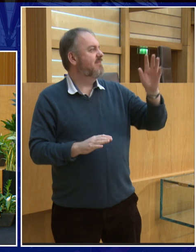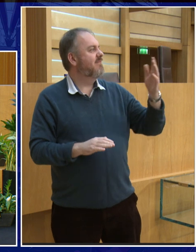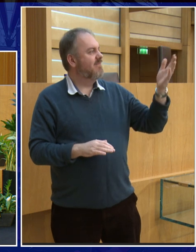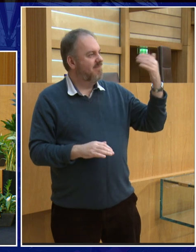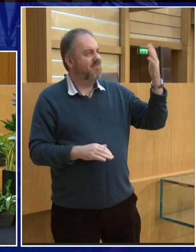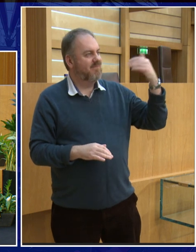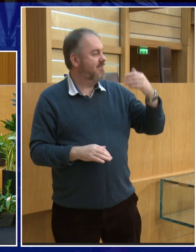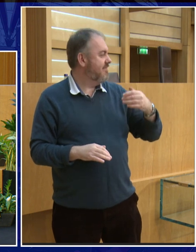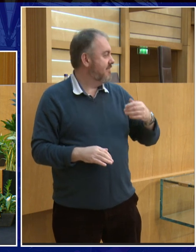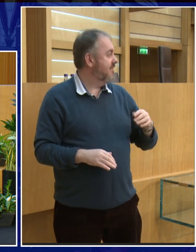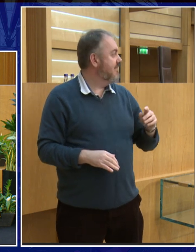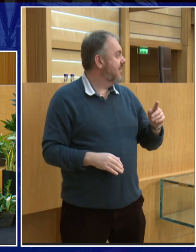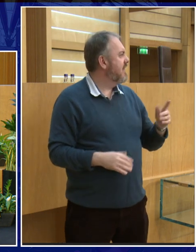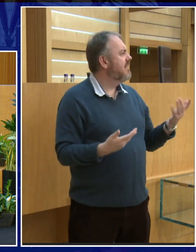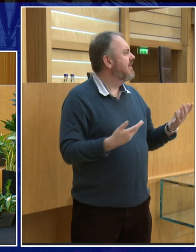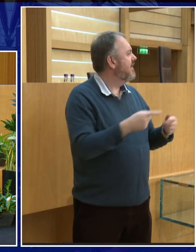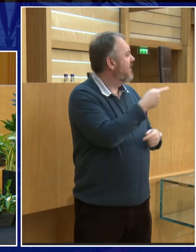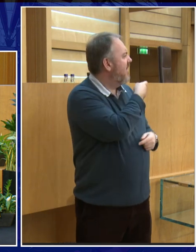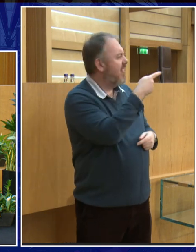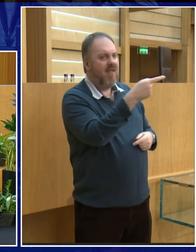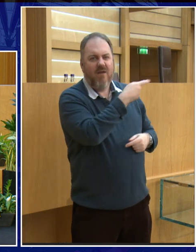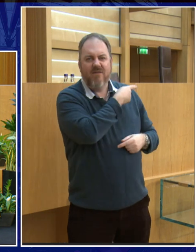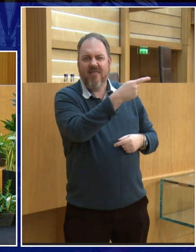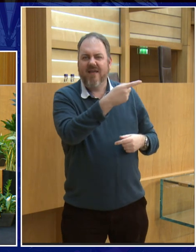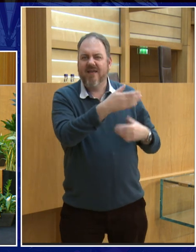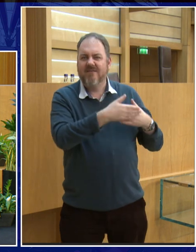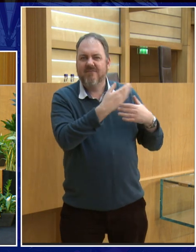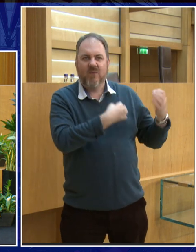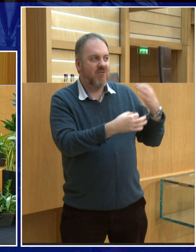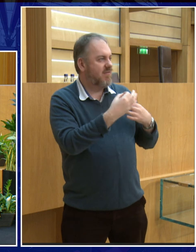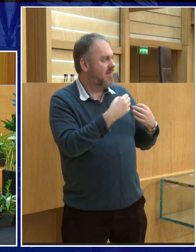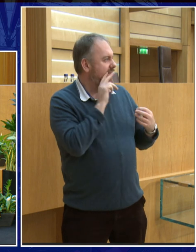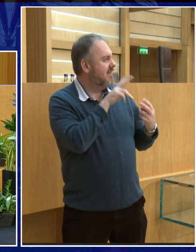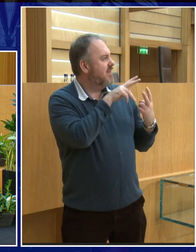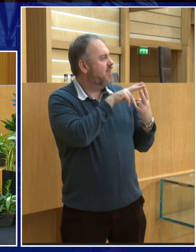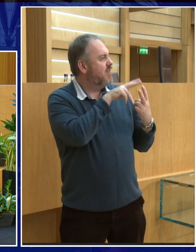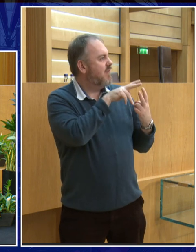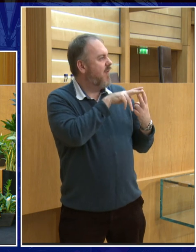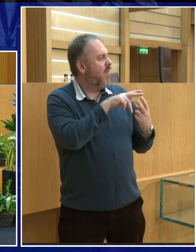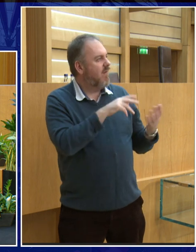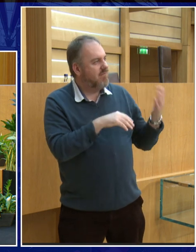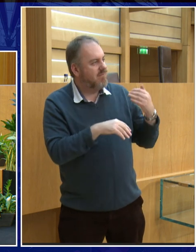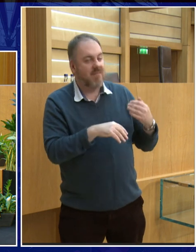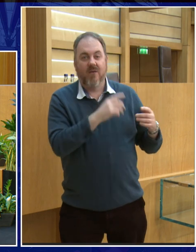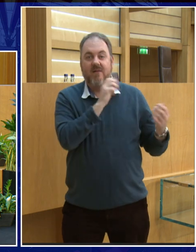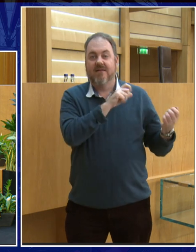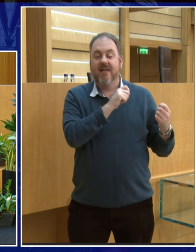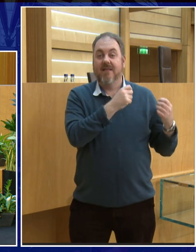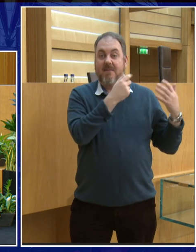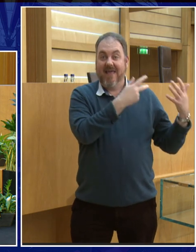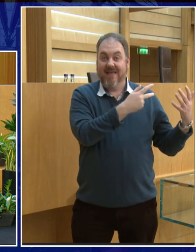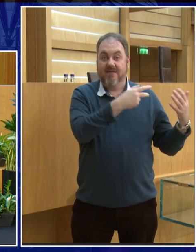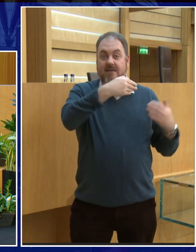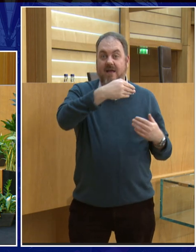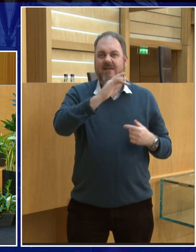over here somebody who's not asked a question who's not asked a question over here We'll questions here I'll take eight, nine and